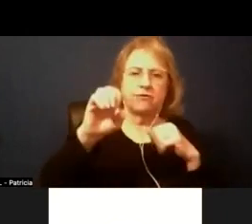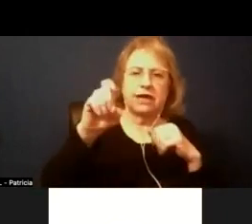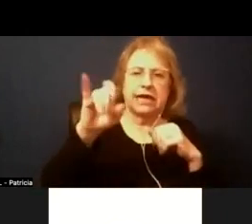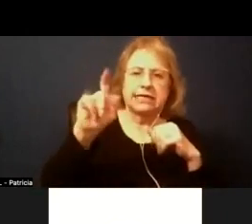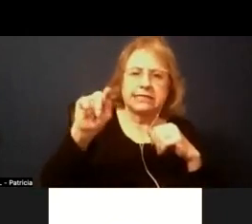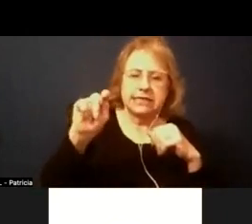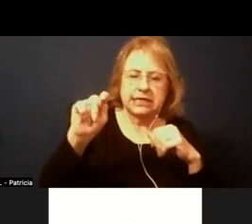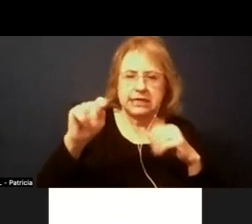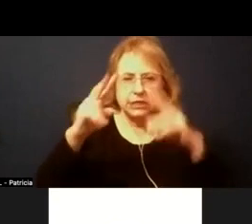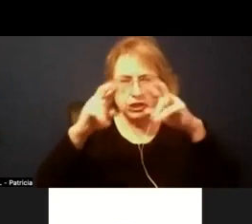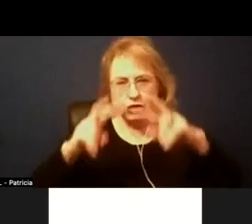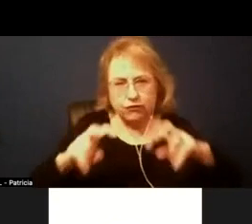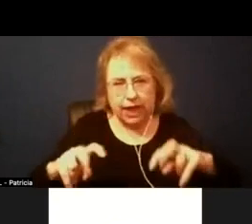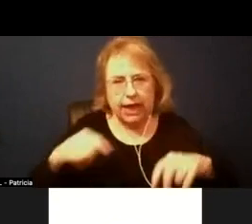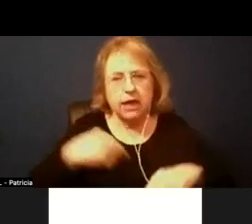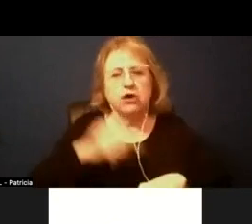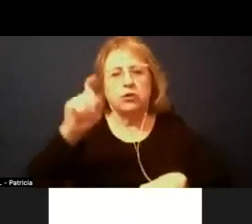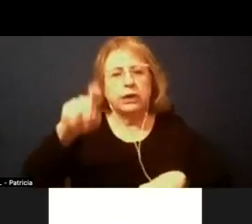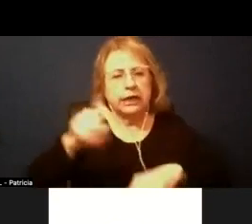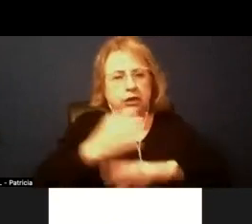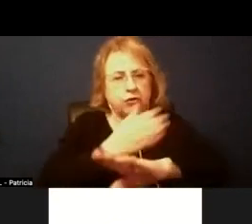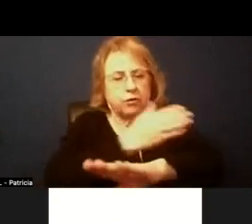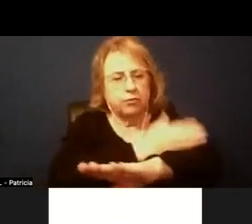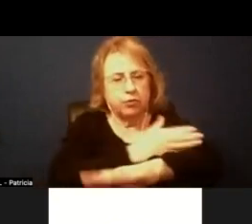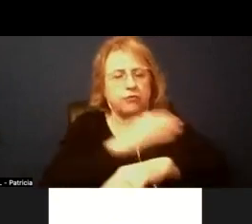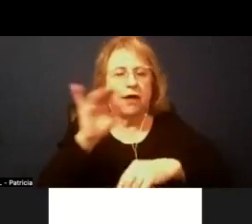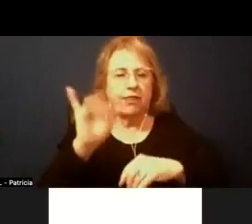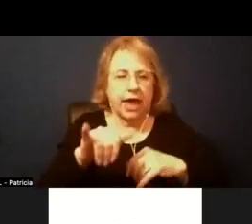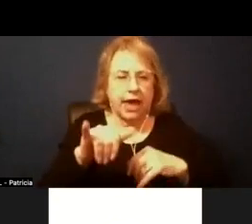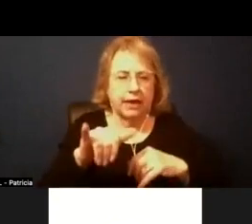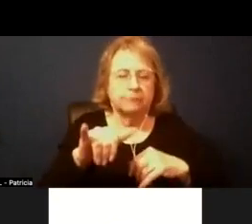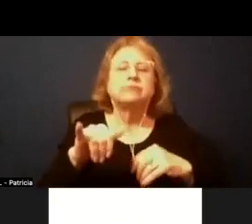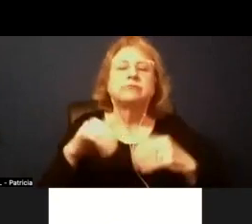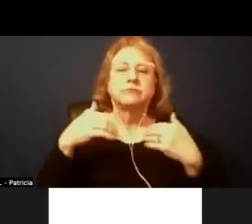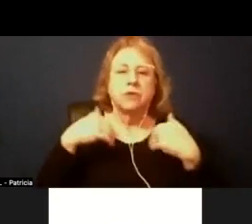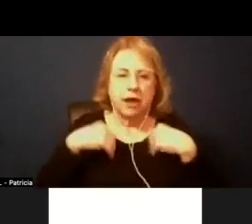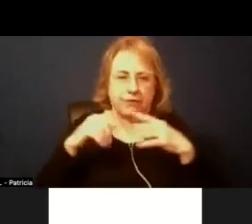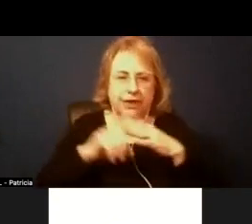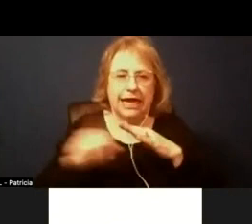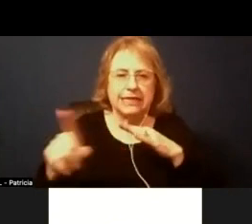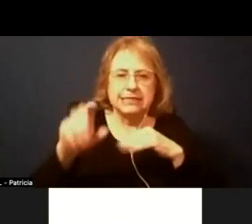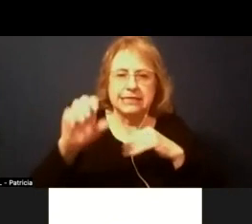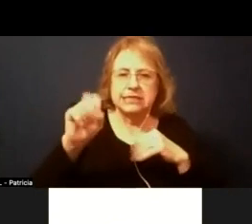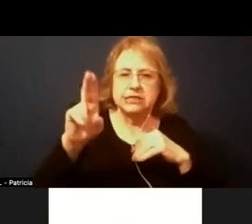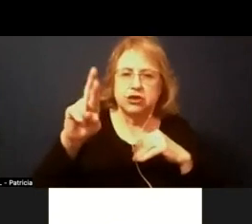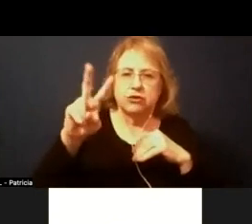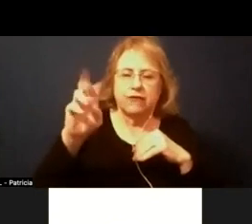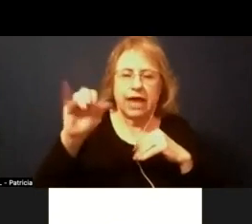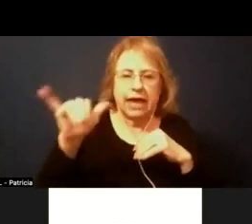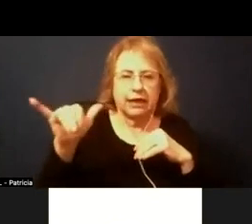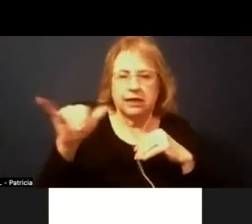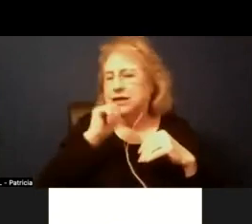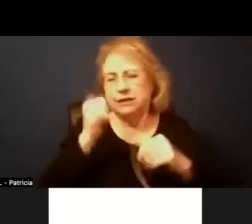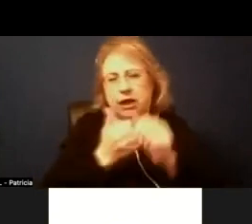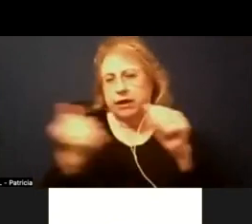an area that we really need to improve upon and work on there is an exit survey not everyone fills it out we don't have a great